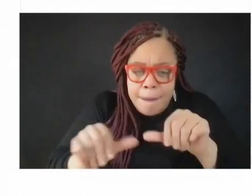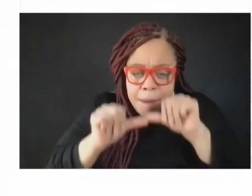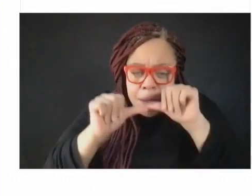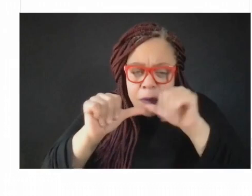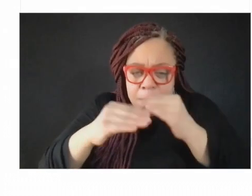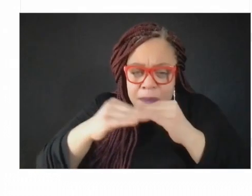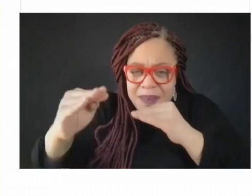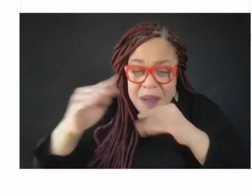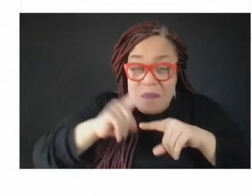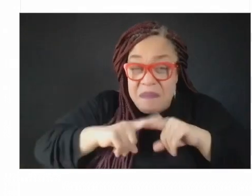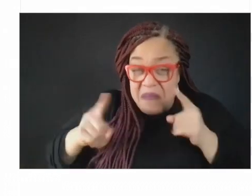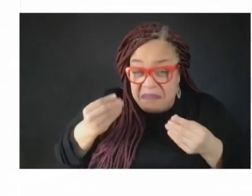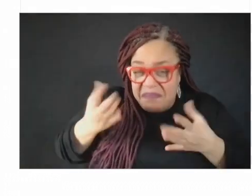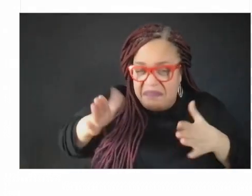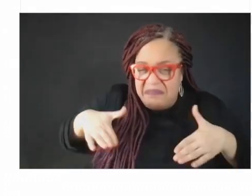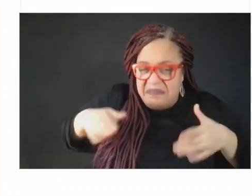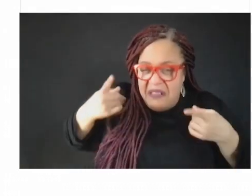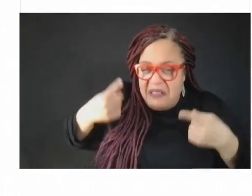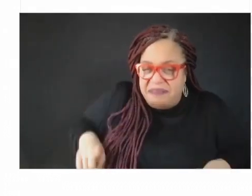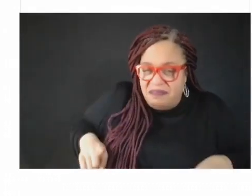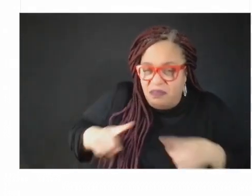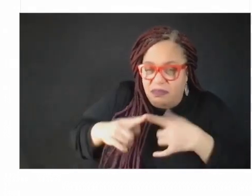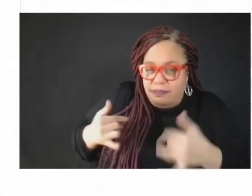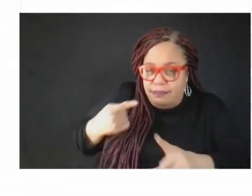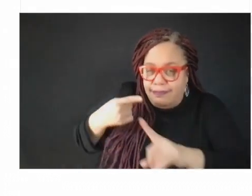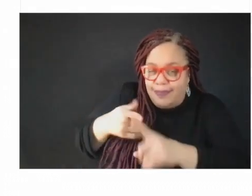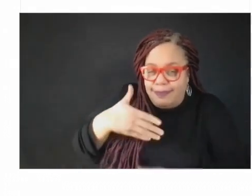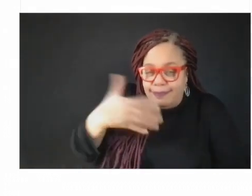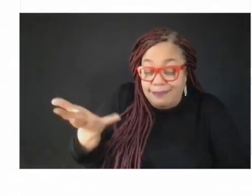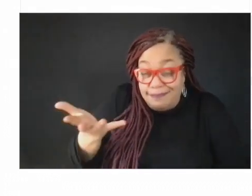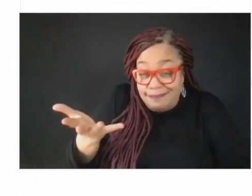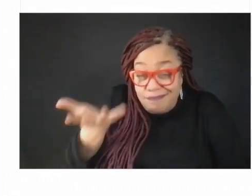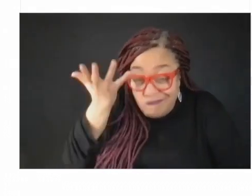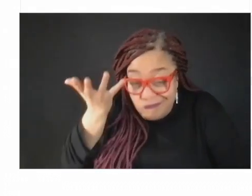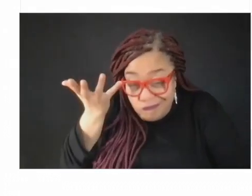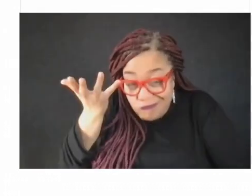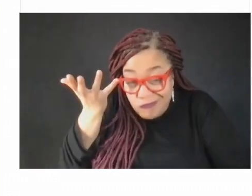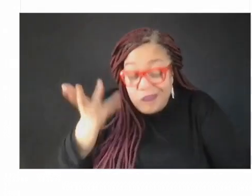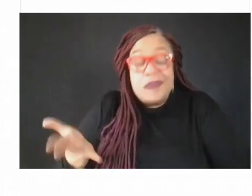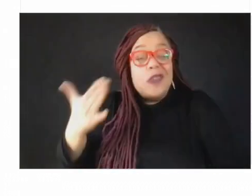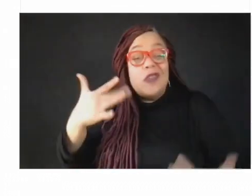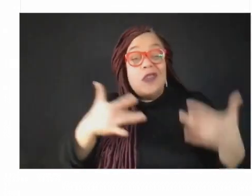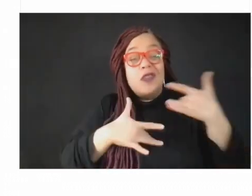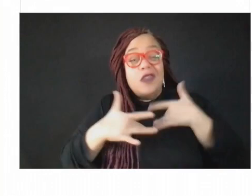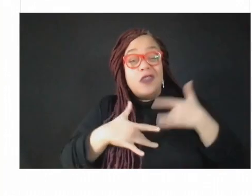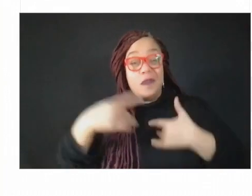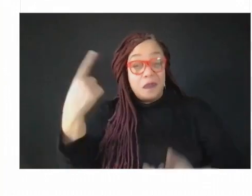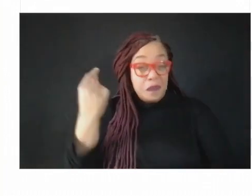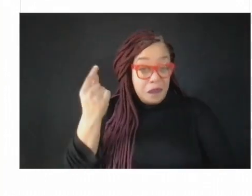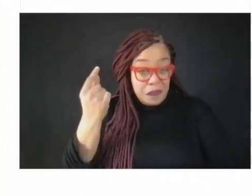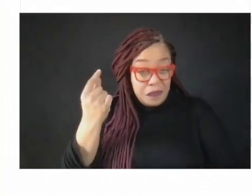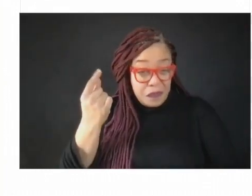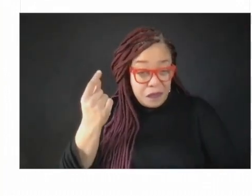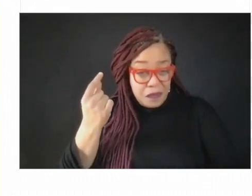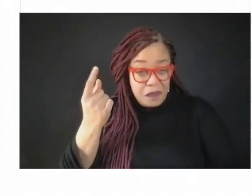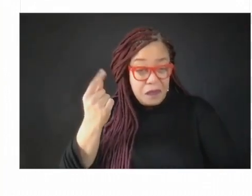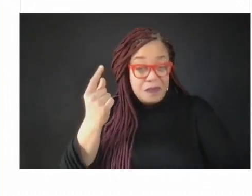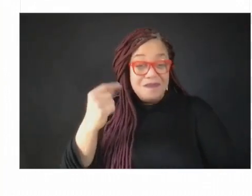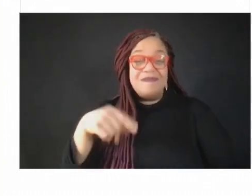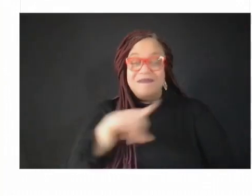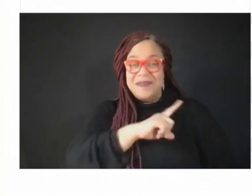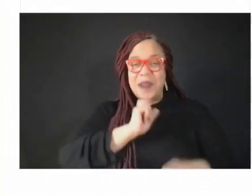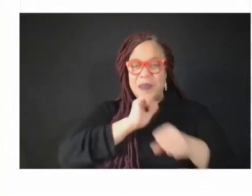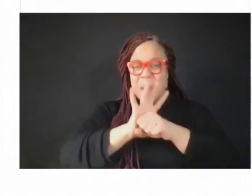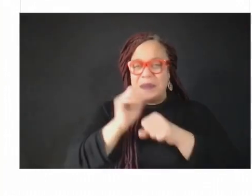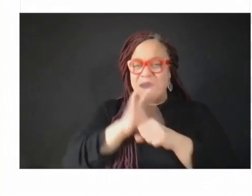And so, that's what worries me is that we have promising actions, we have maybe